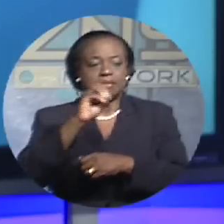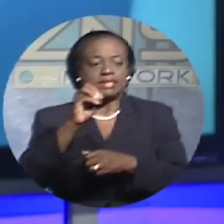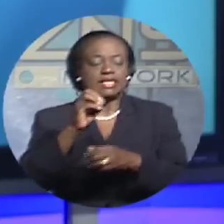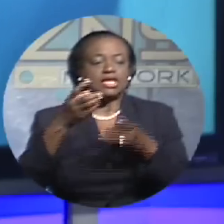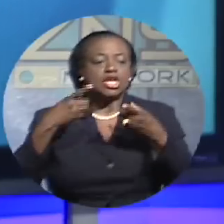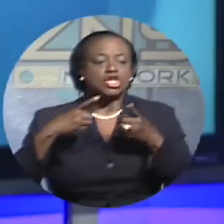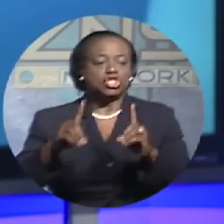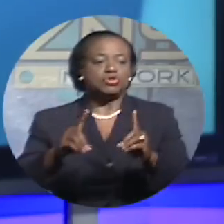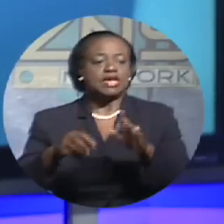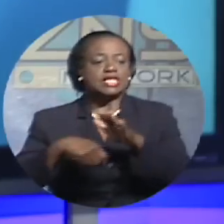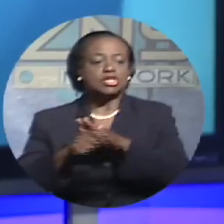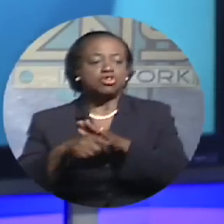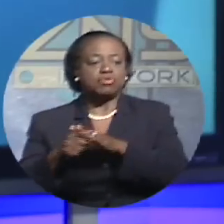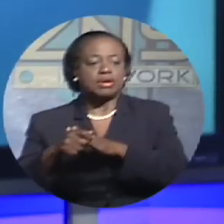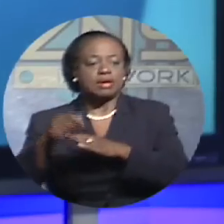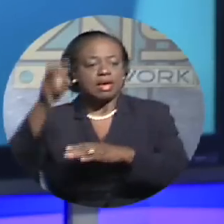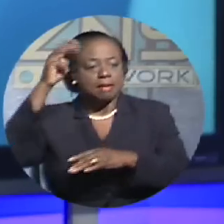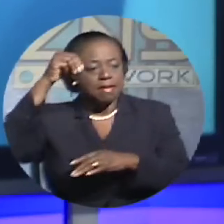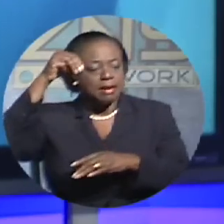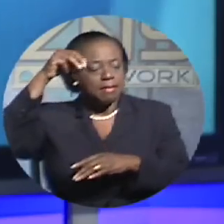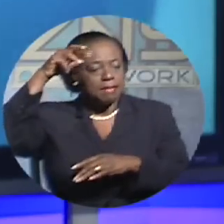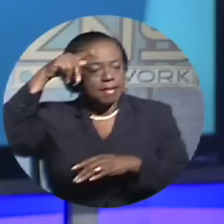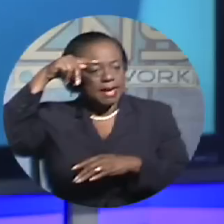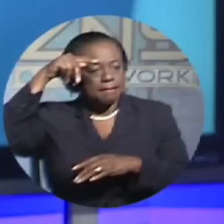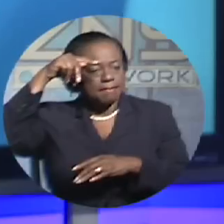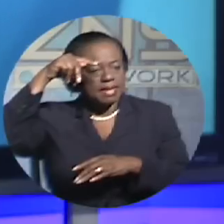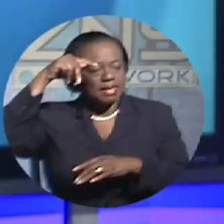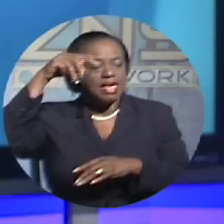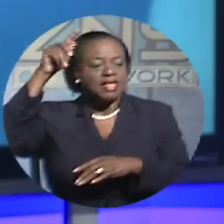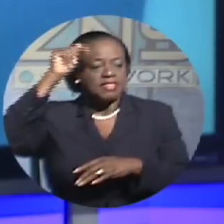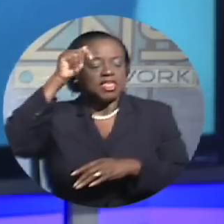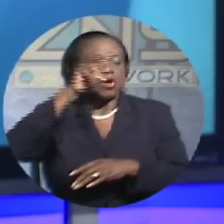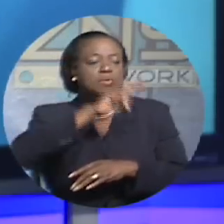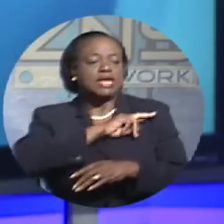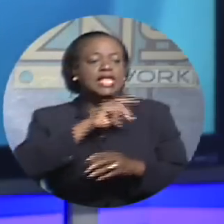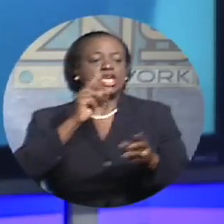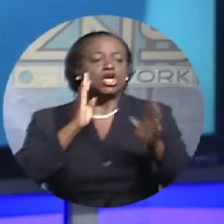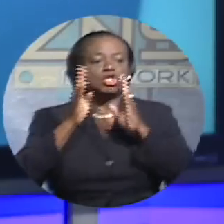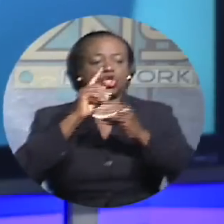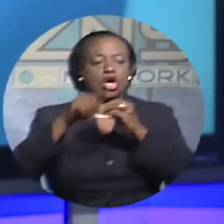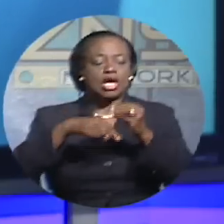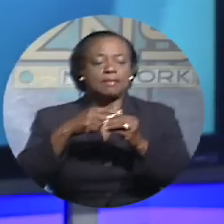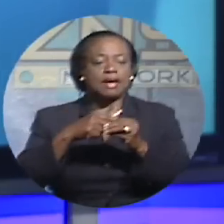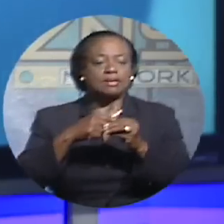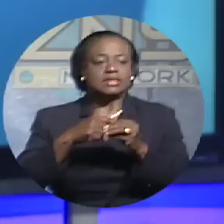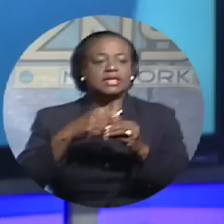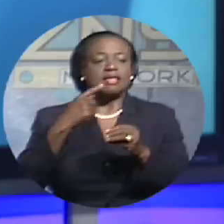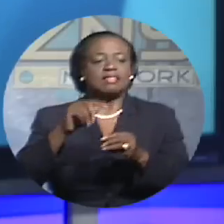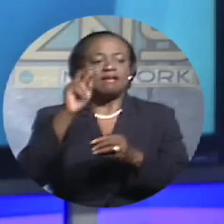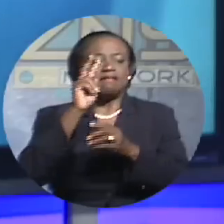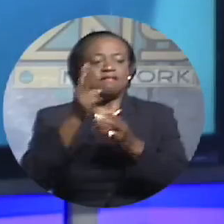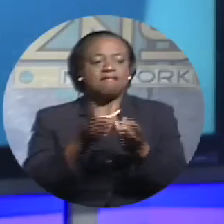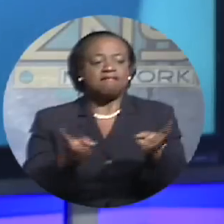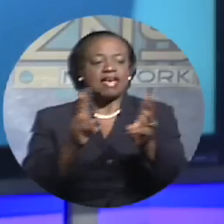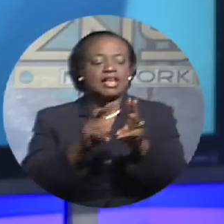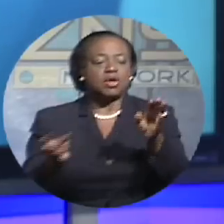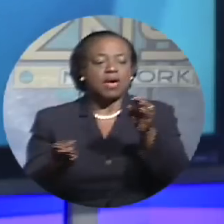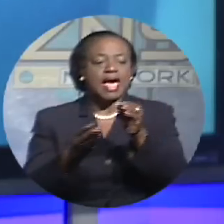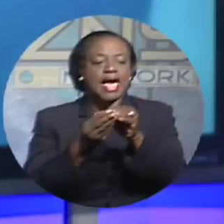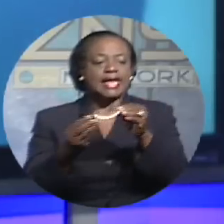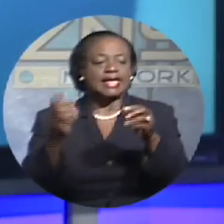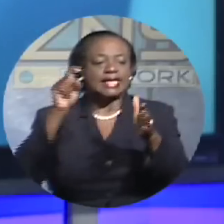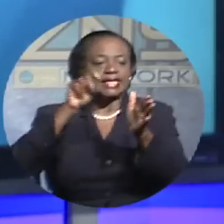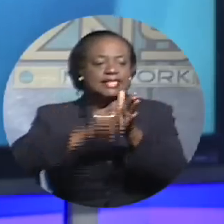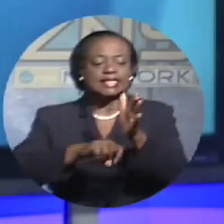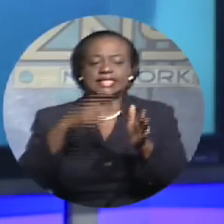during his contribution, Member of Parliament for North Eleuthera, Theo Neely, talked about the proposed implementation of value-added tax. He feels